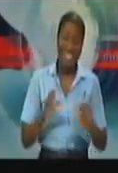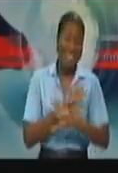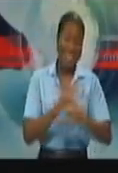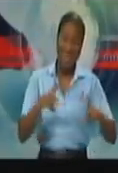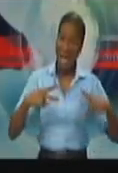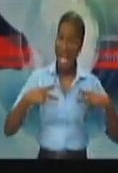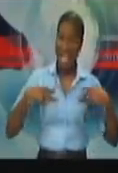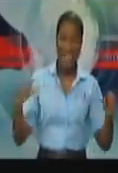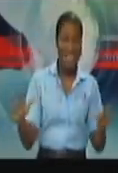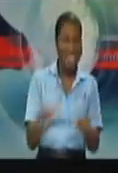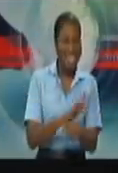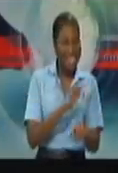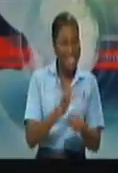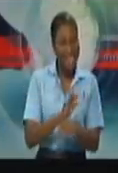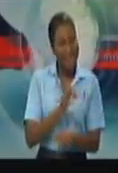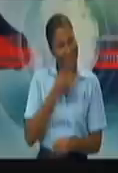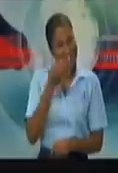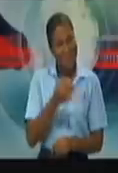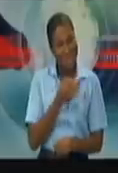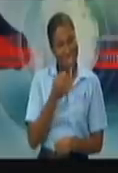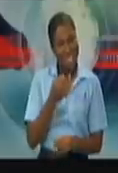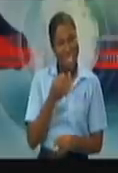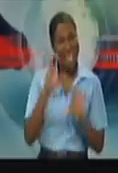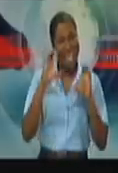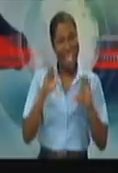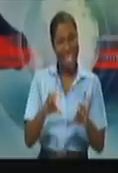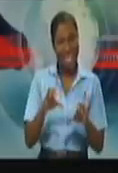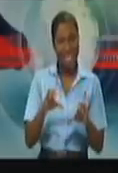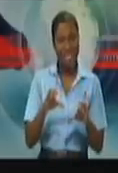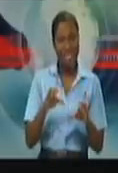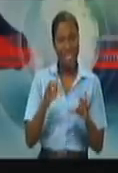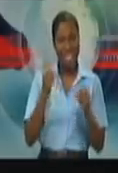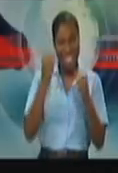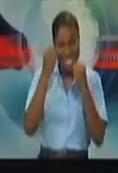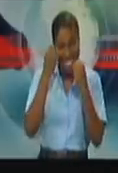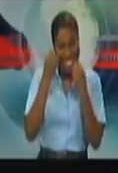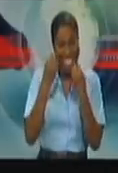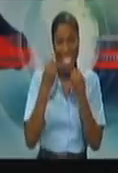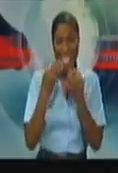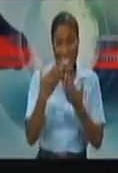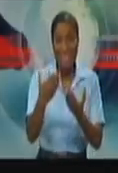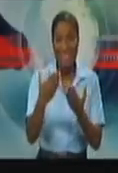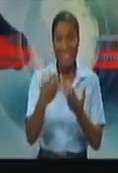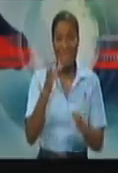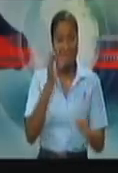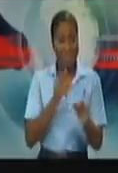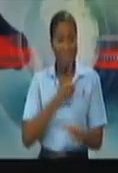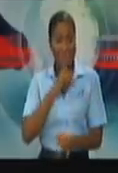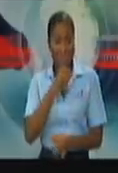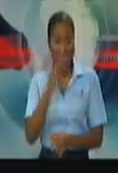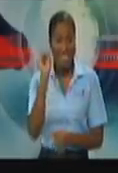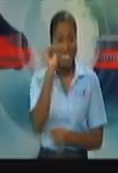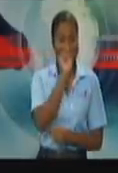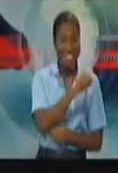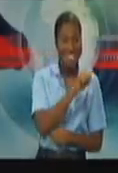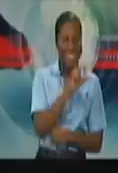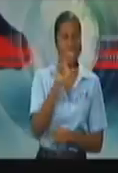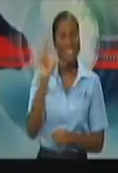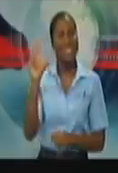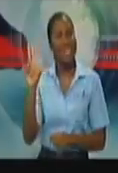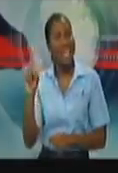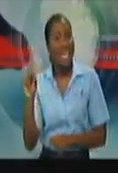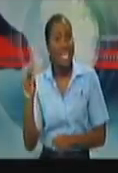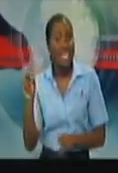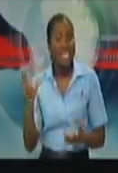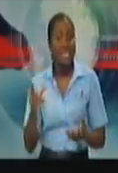can you give us an update on what our, we're two months down the line, could you give us an update on the, our